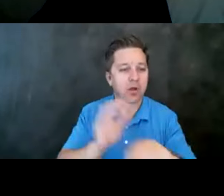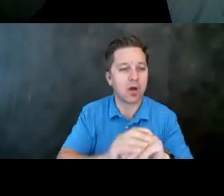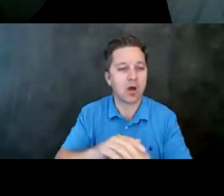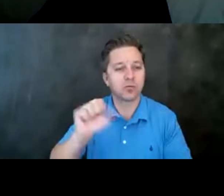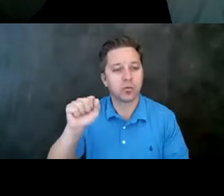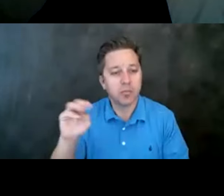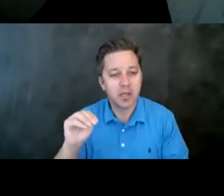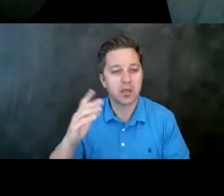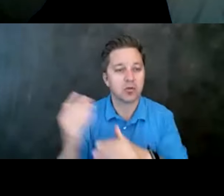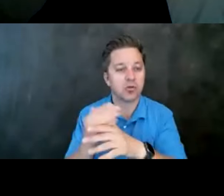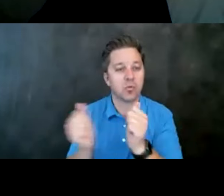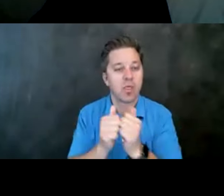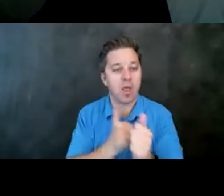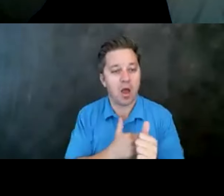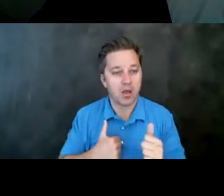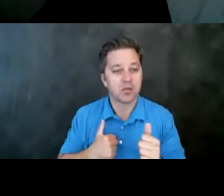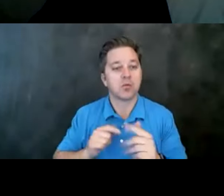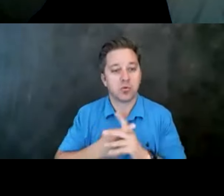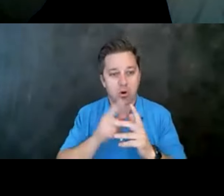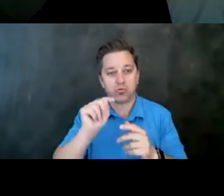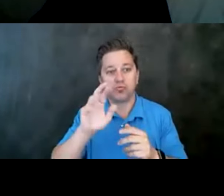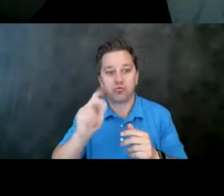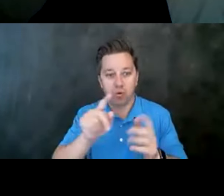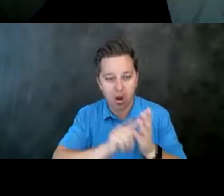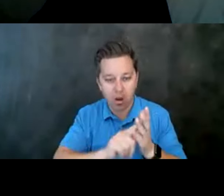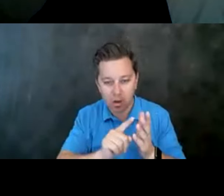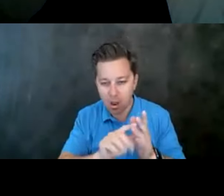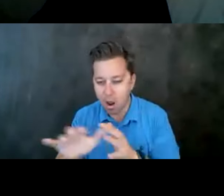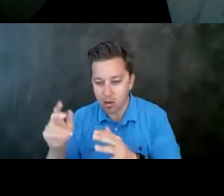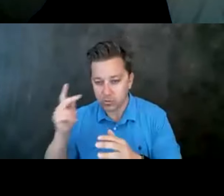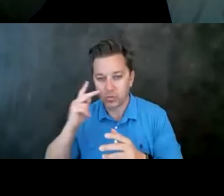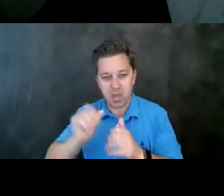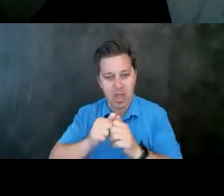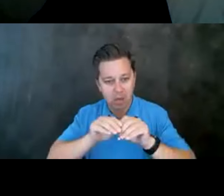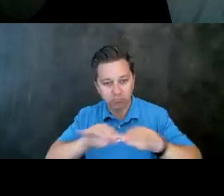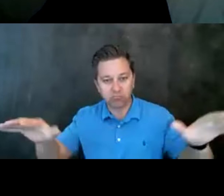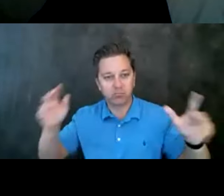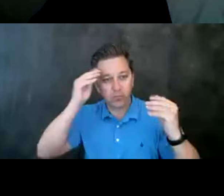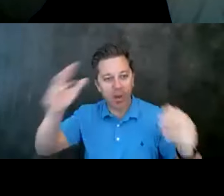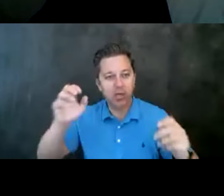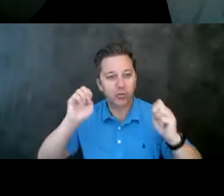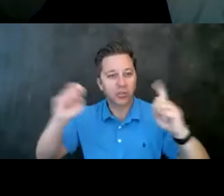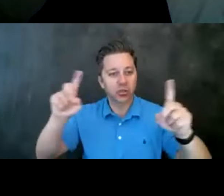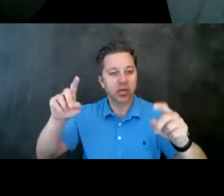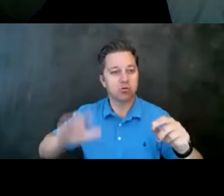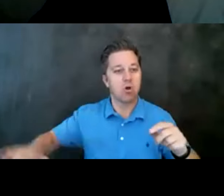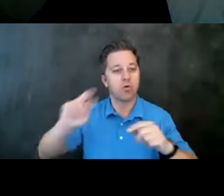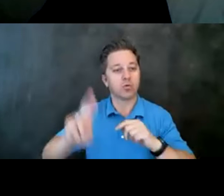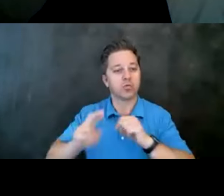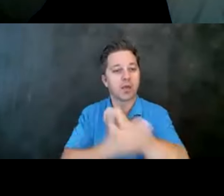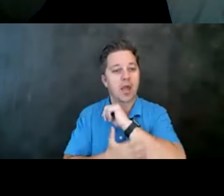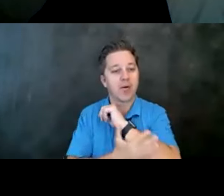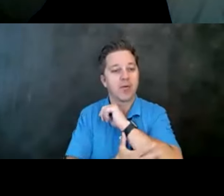them with us. So we can begin to track and see across Riverside County, how we're spreading information and education about mental health and, um,